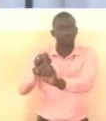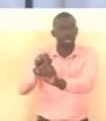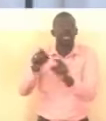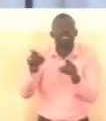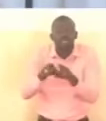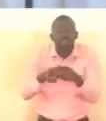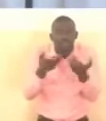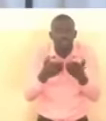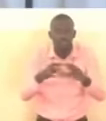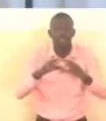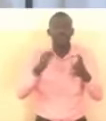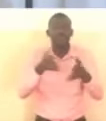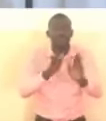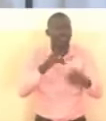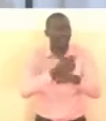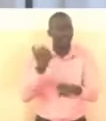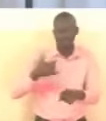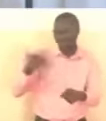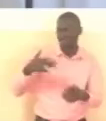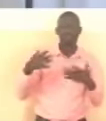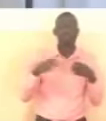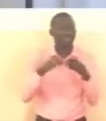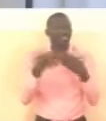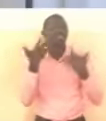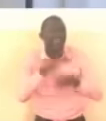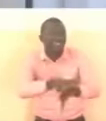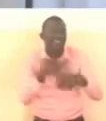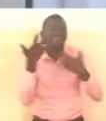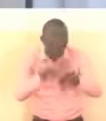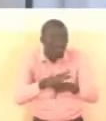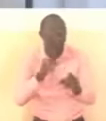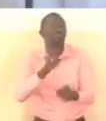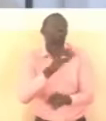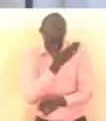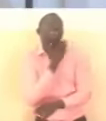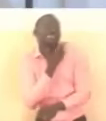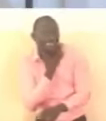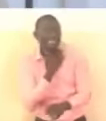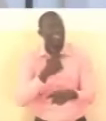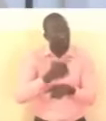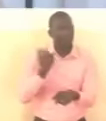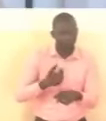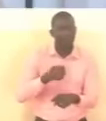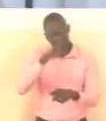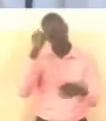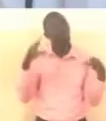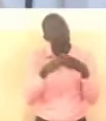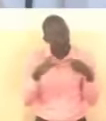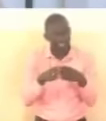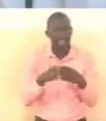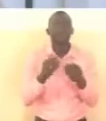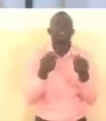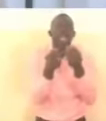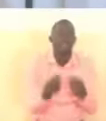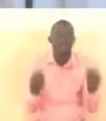given the communal nature of our communities it should be easy for us to come together bound by the